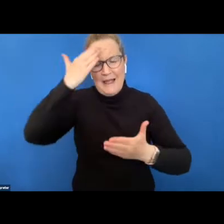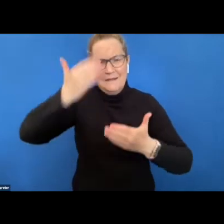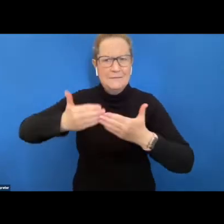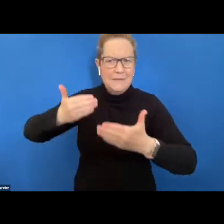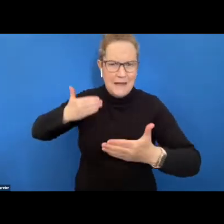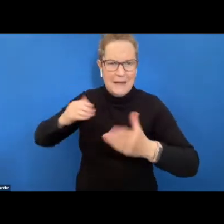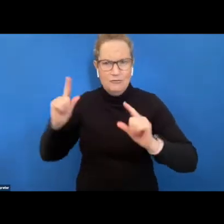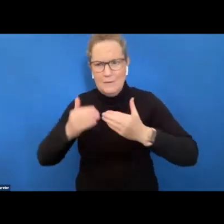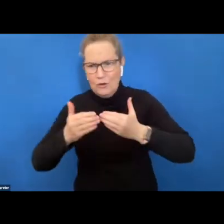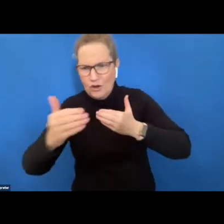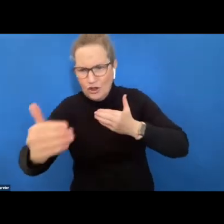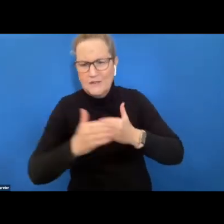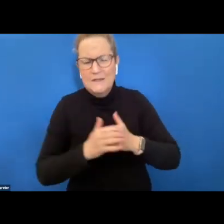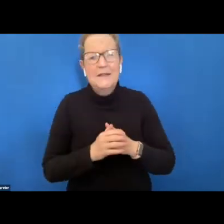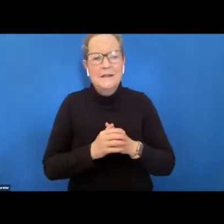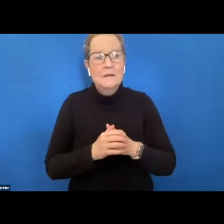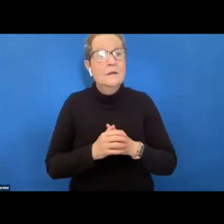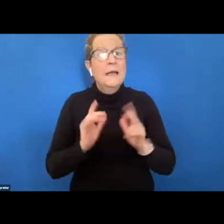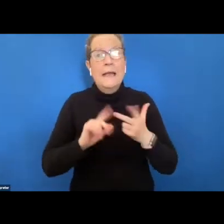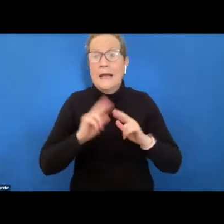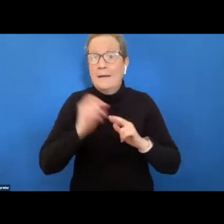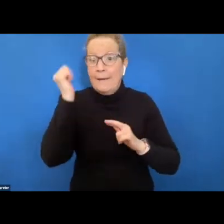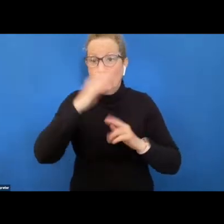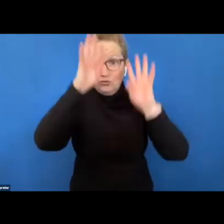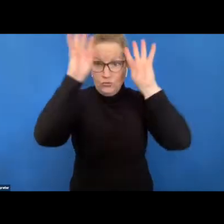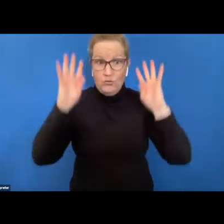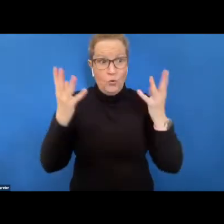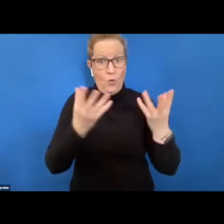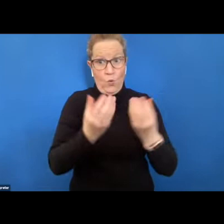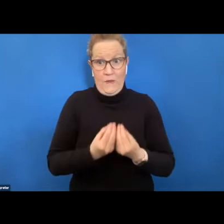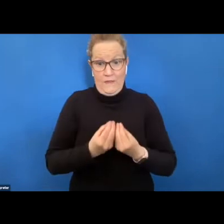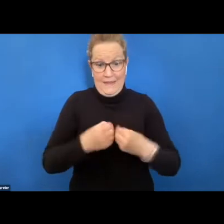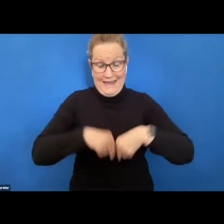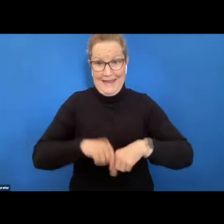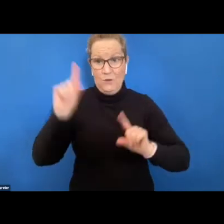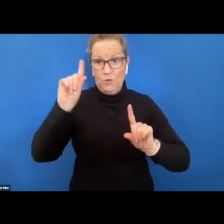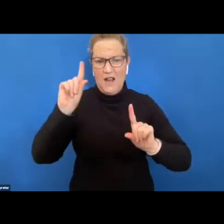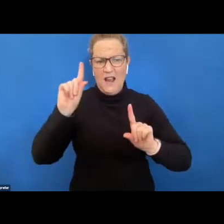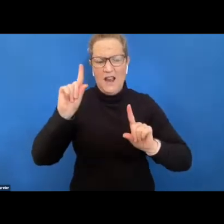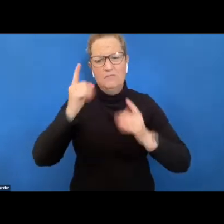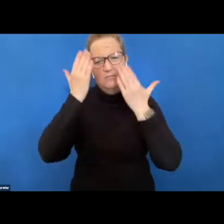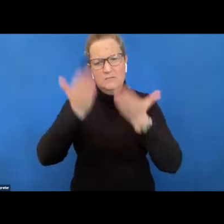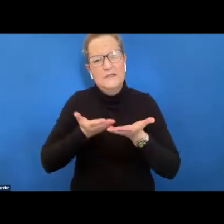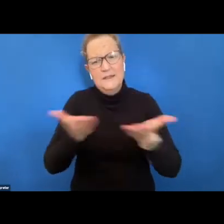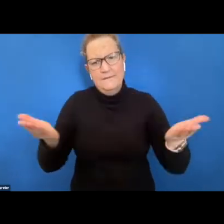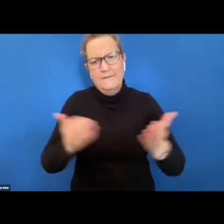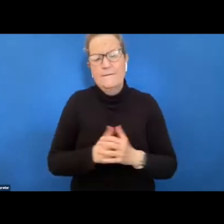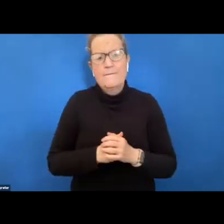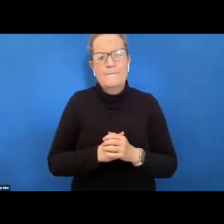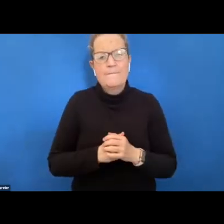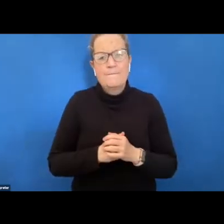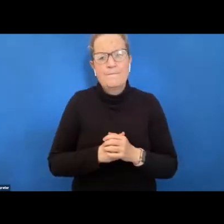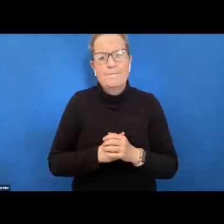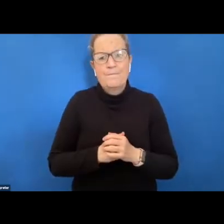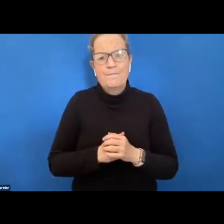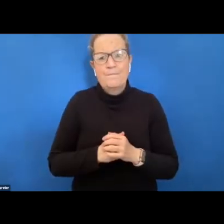particularly to any um aboriginal or torres strait islander people who may be joining us this morning i would also like to invite